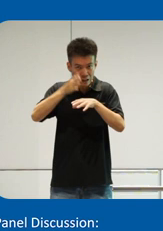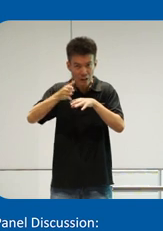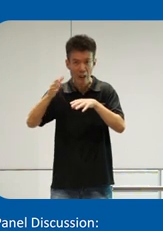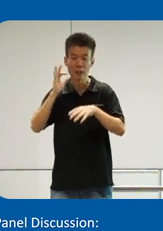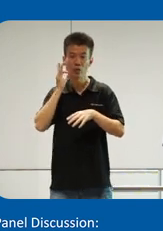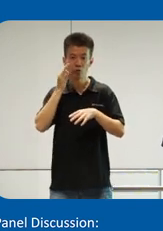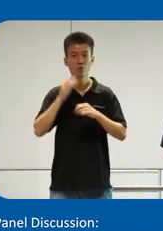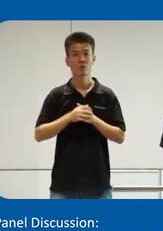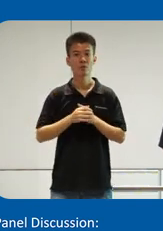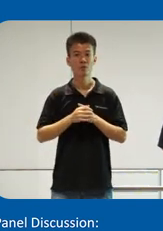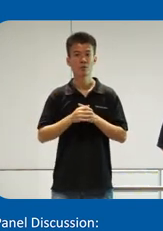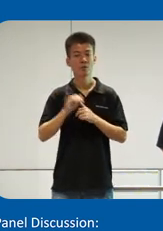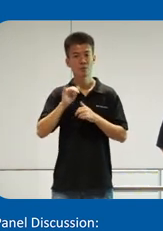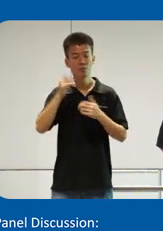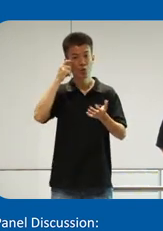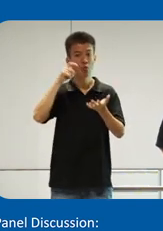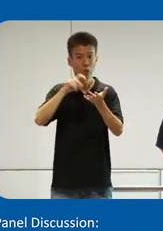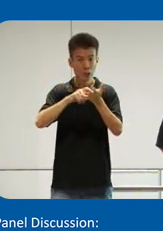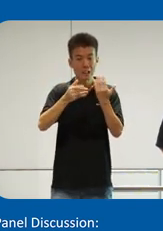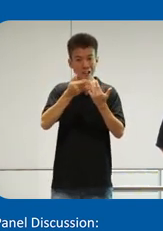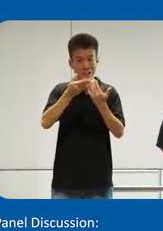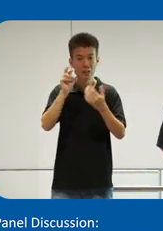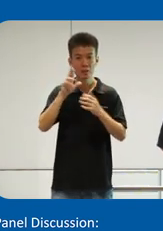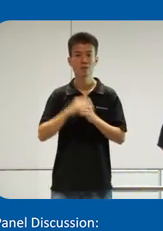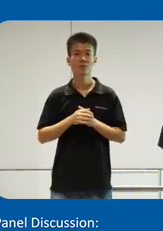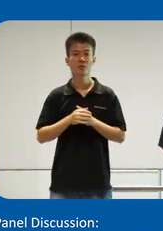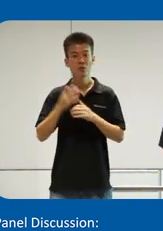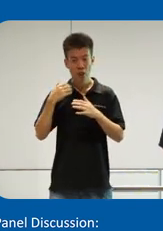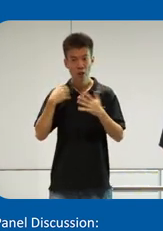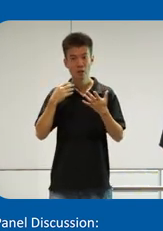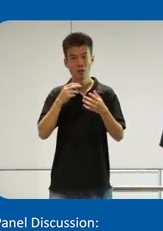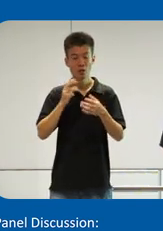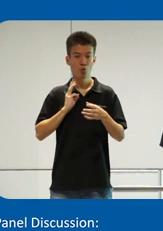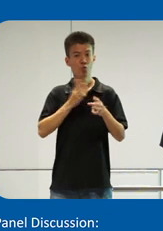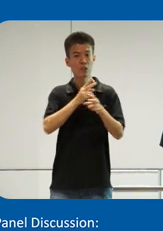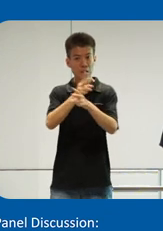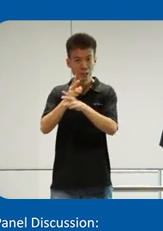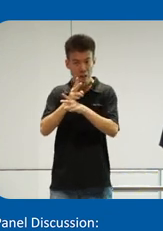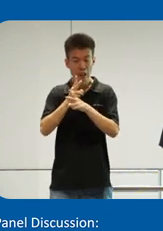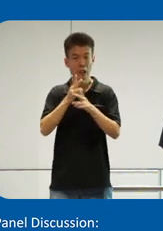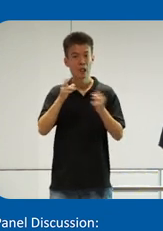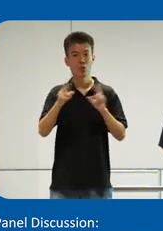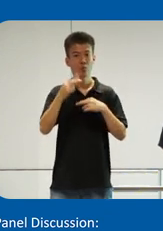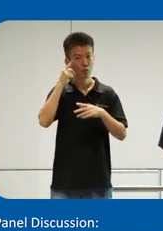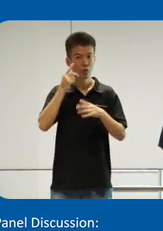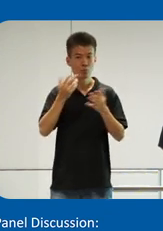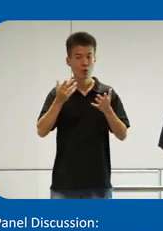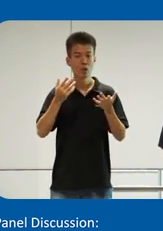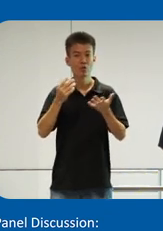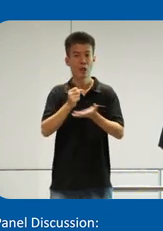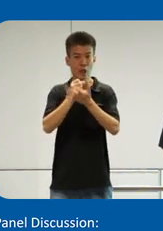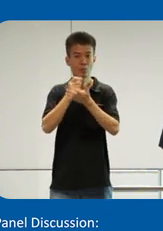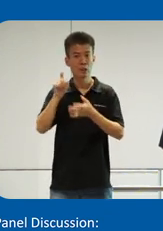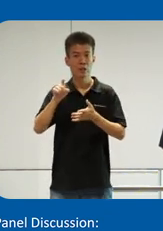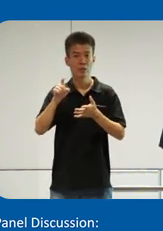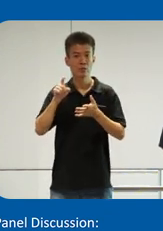so that it will be recognized easier. And we also have the we care room where for whatever help that